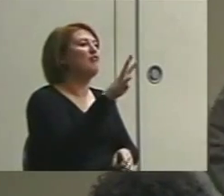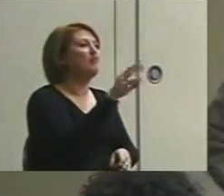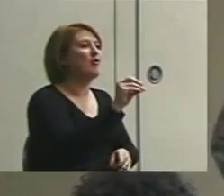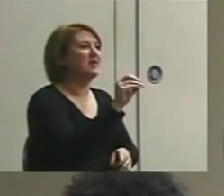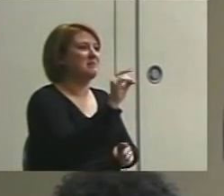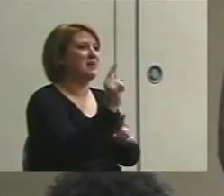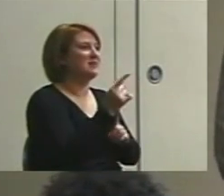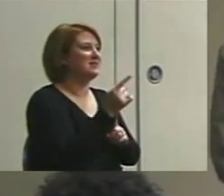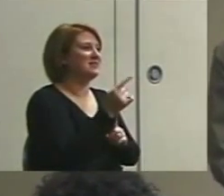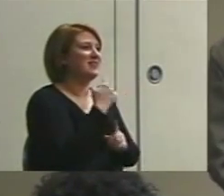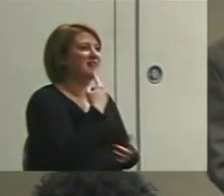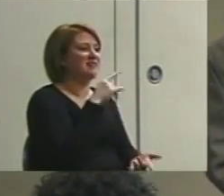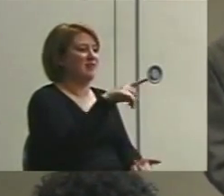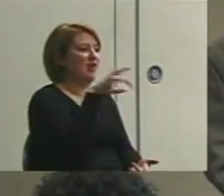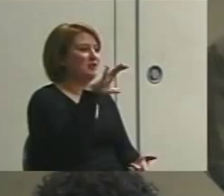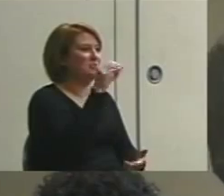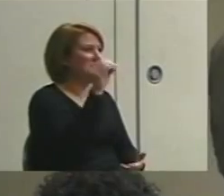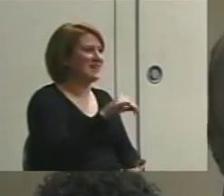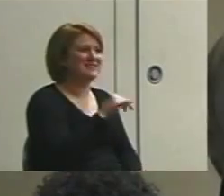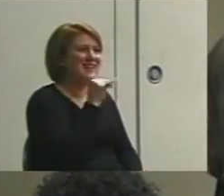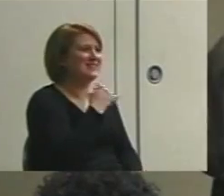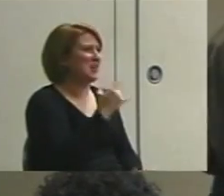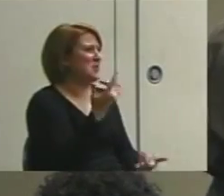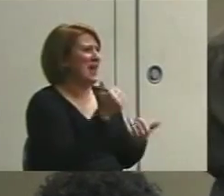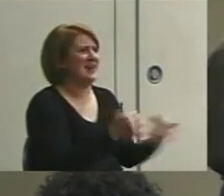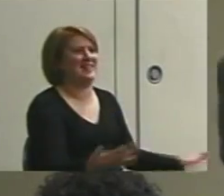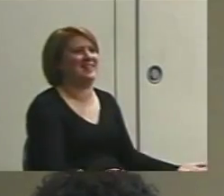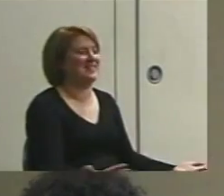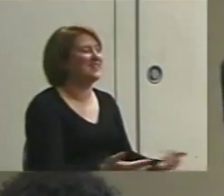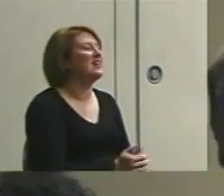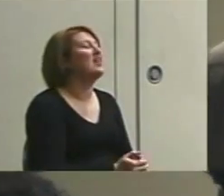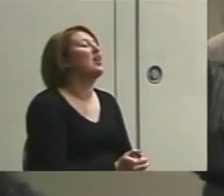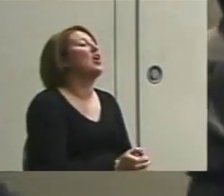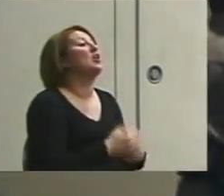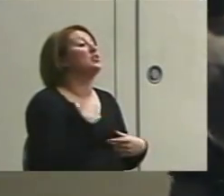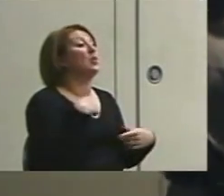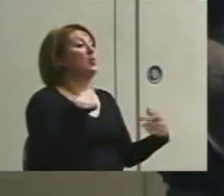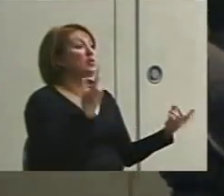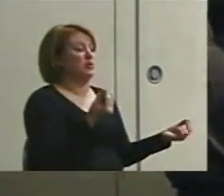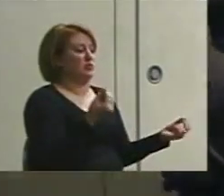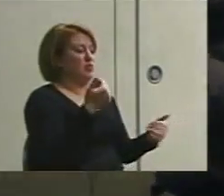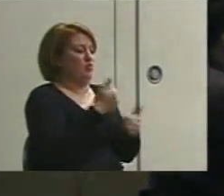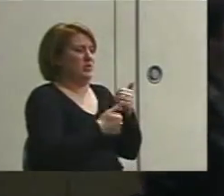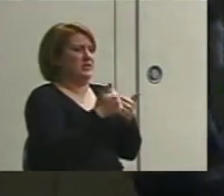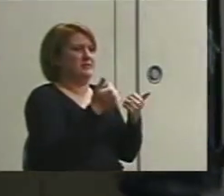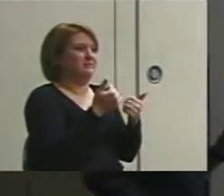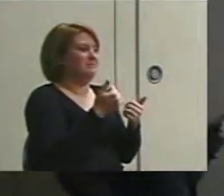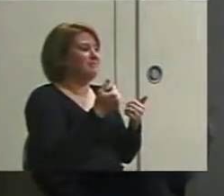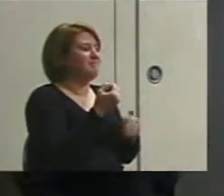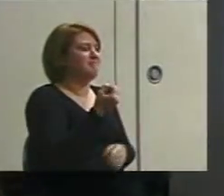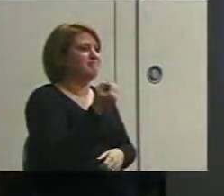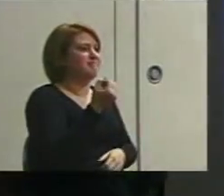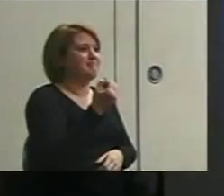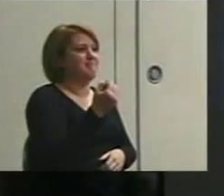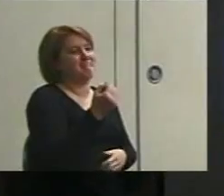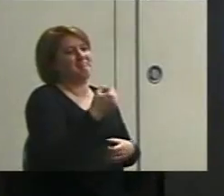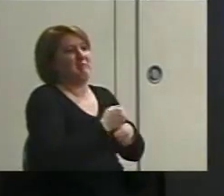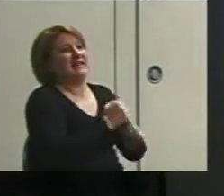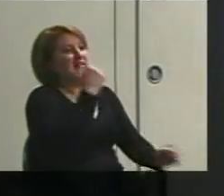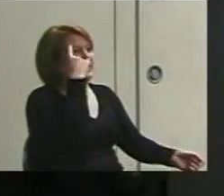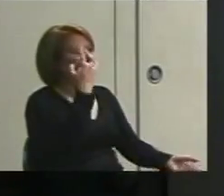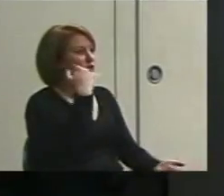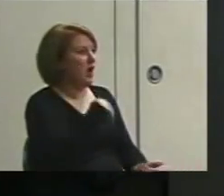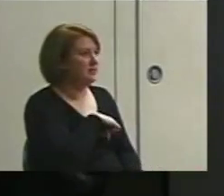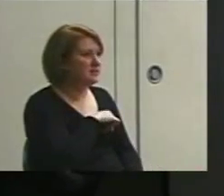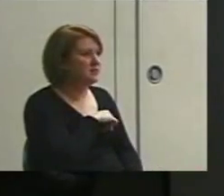% every time. It's not going to tell you anything. So, what we've got to do is we've got to figure out which one makes sense for us. When you use